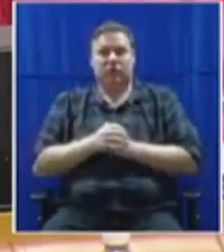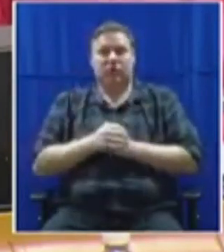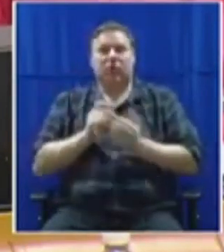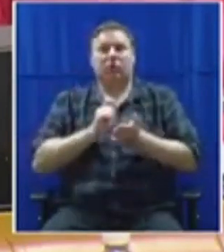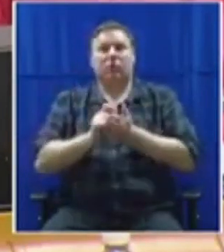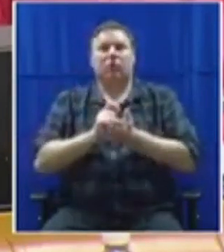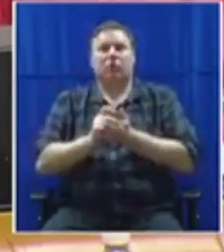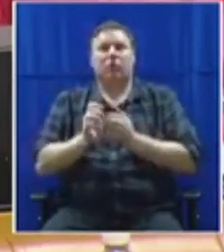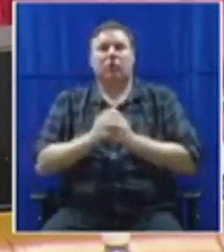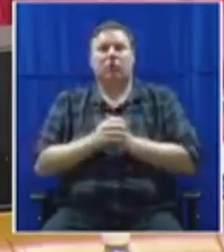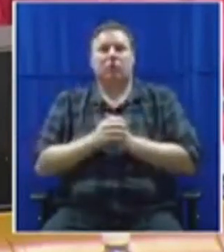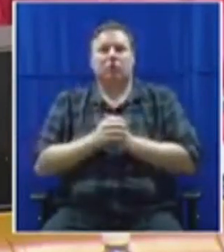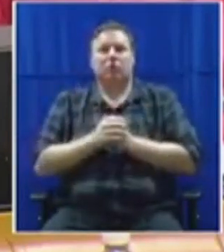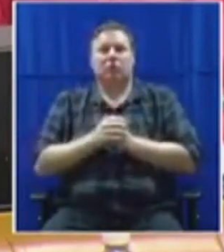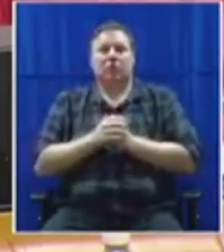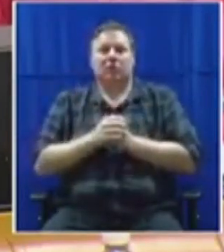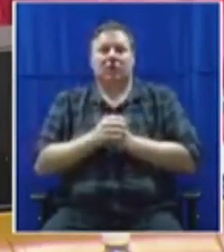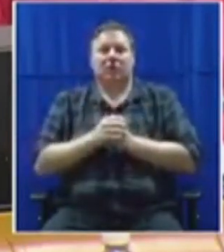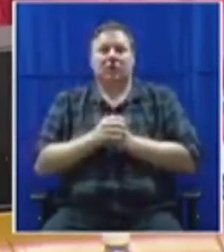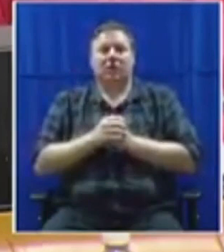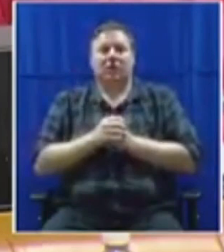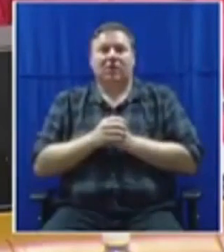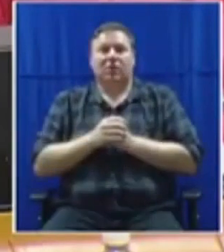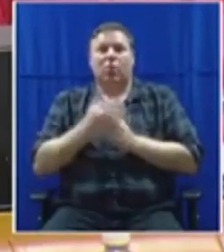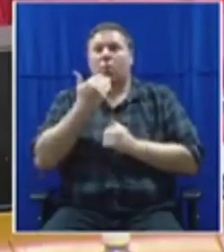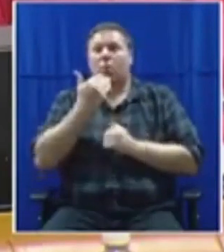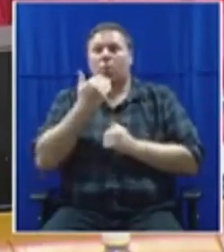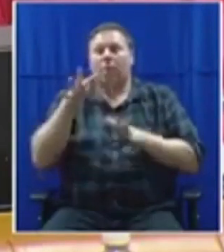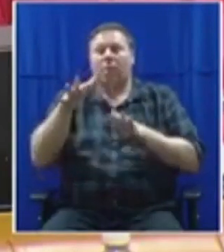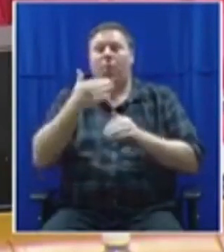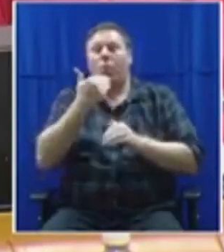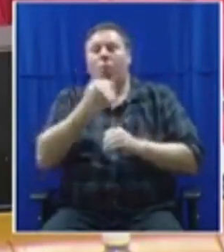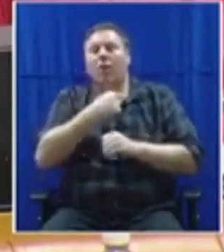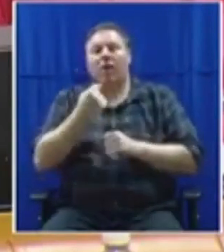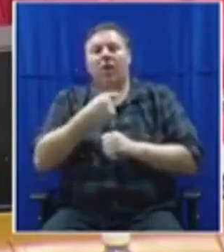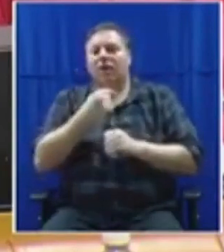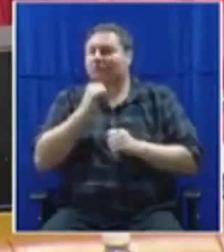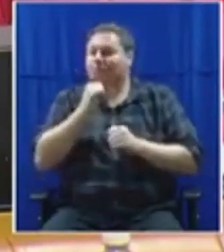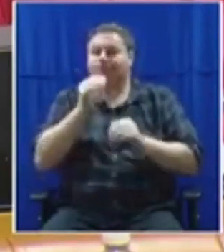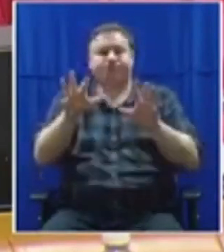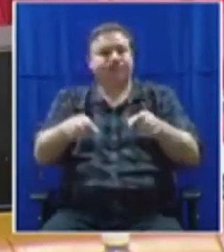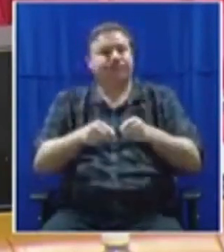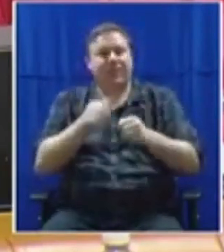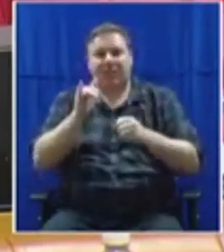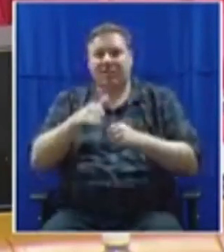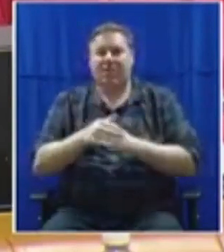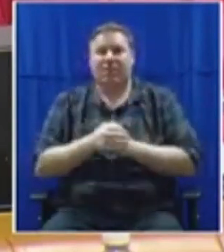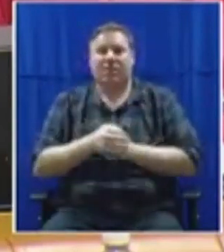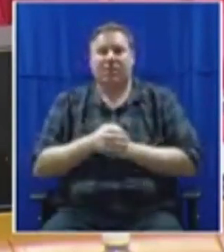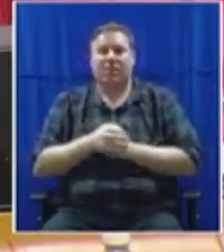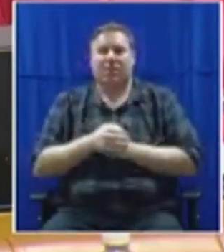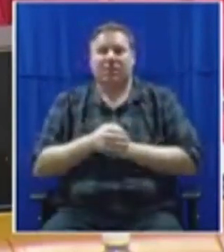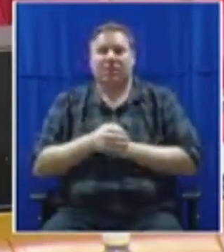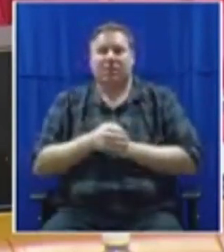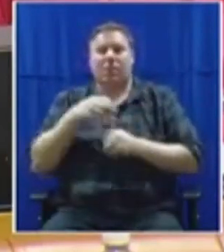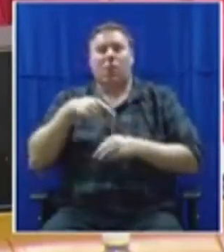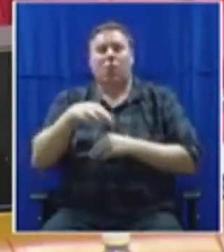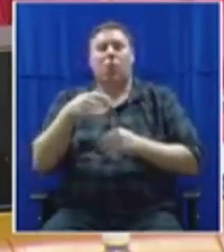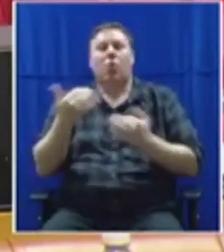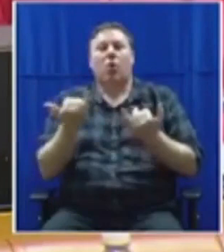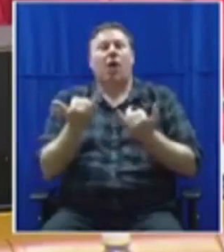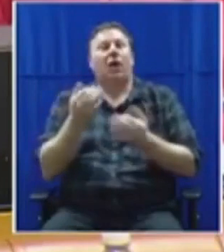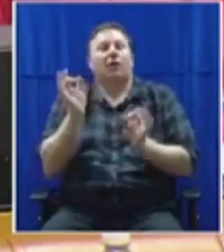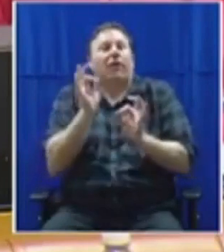Janika's killers are yet to be known and apprehended. They are walking the streets as if nothing happened,